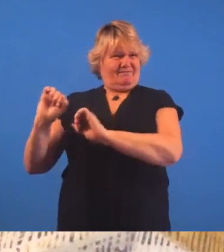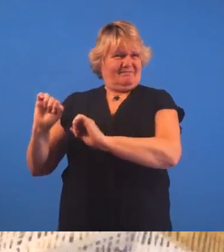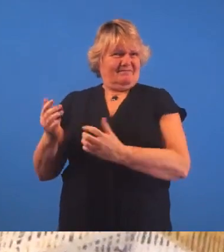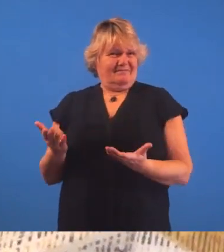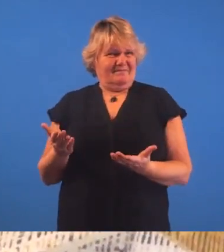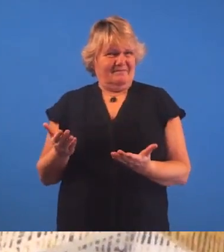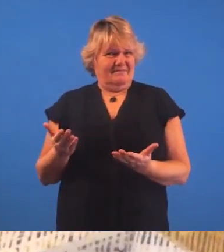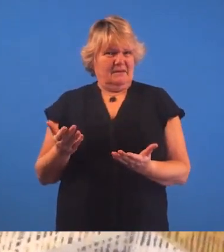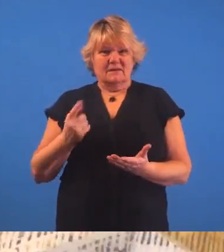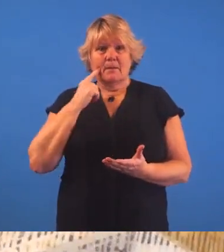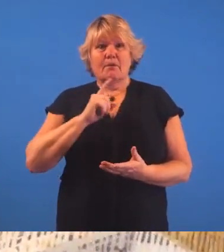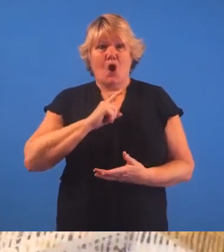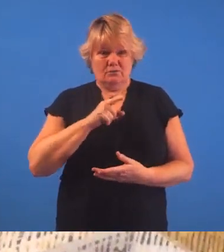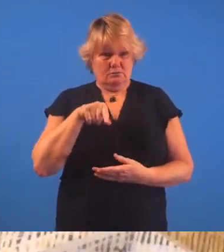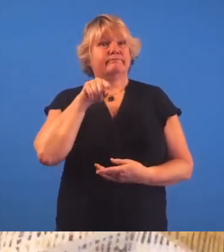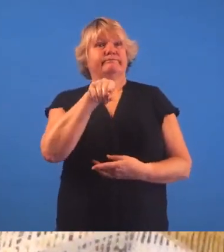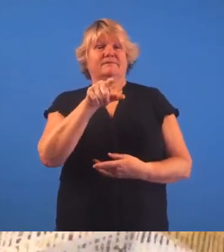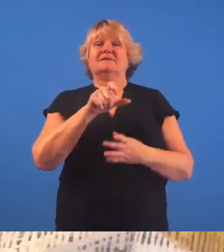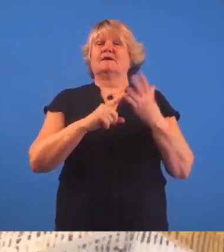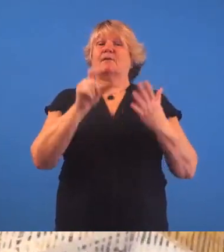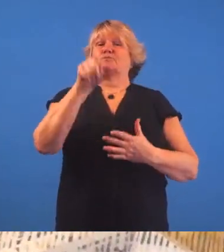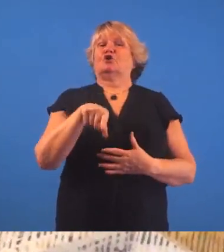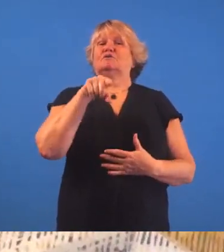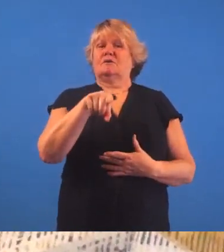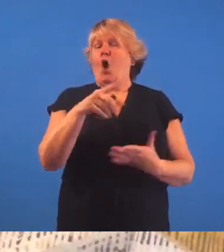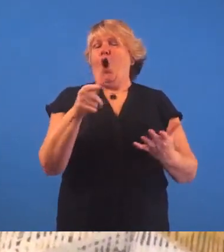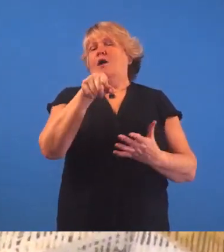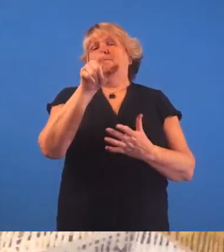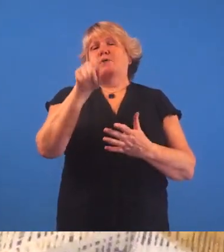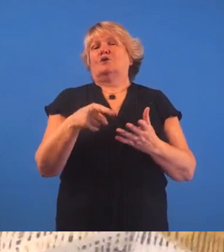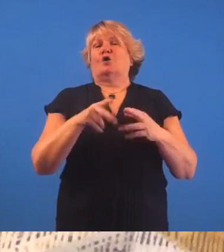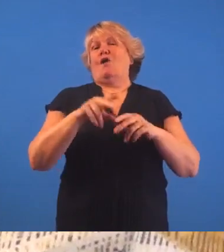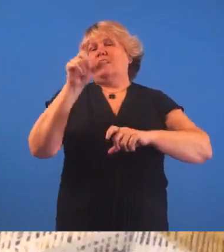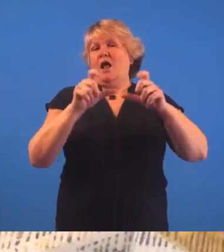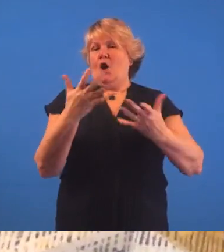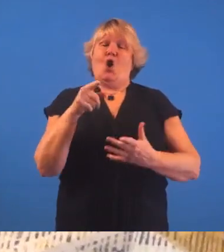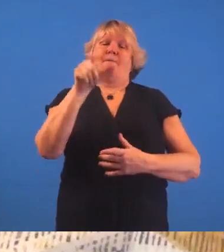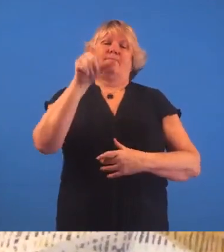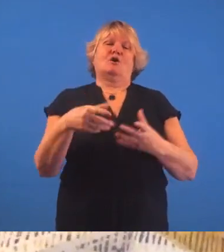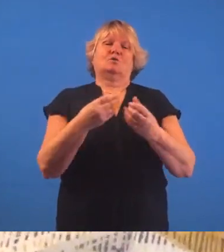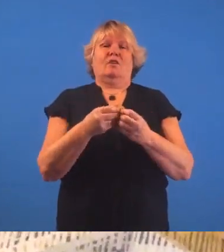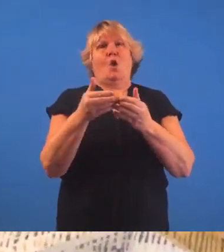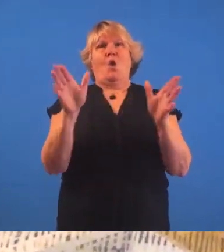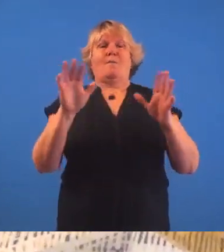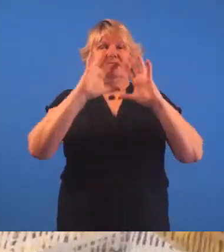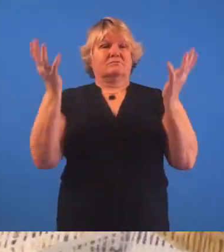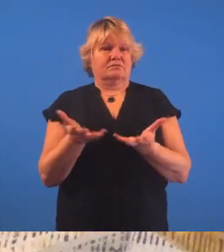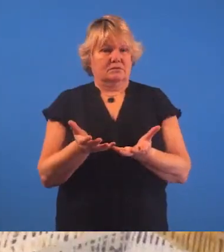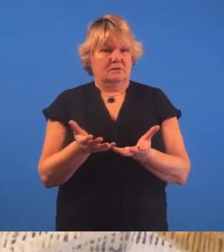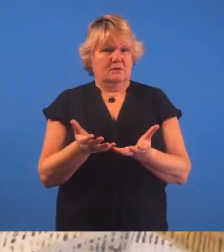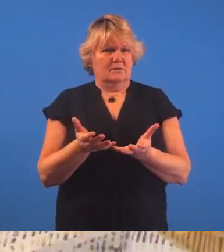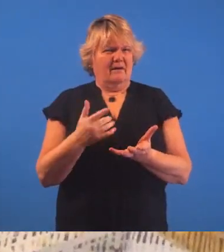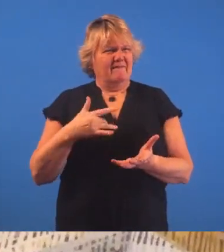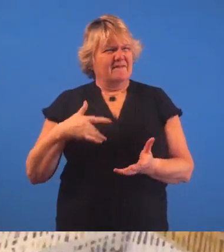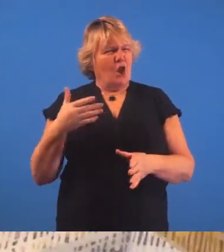simply because you are a disabled person or because you are a person of colour or a person of the global majority. I